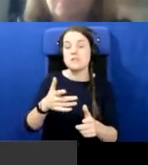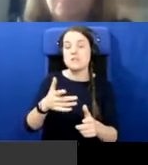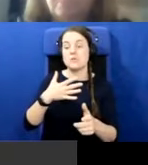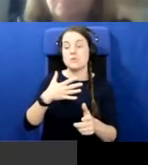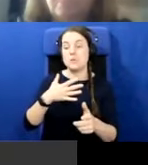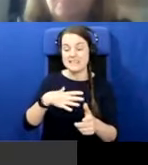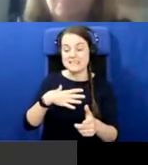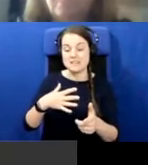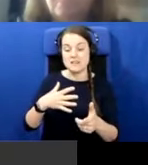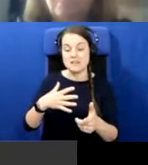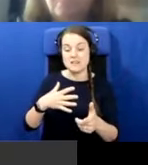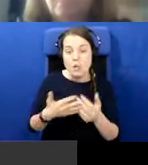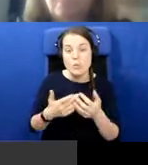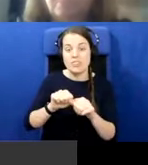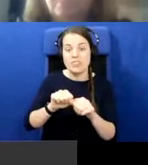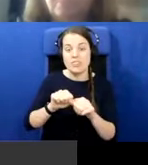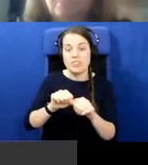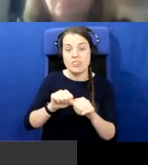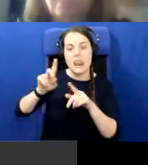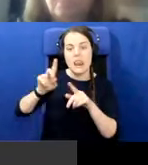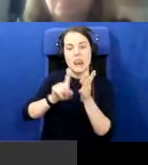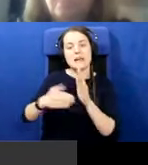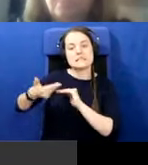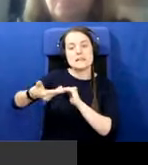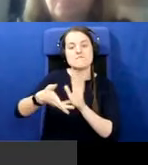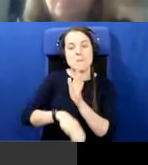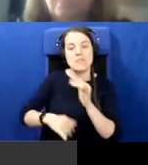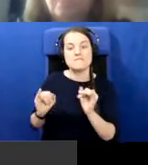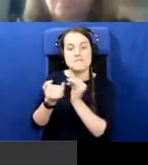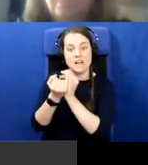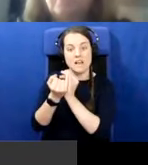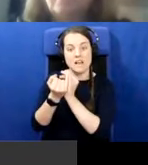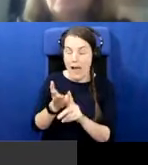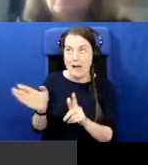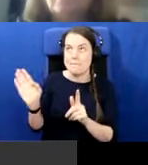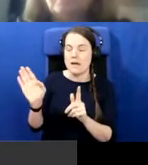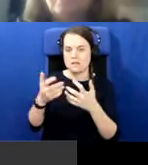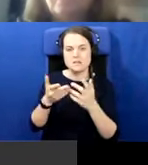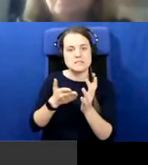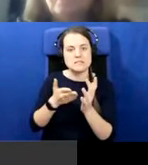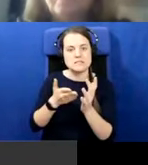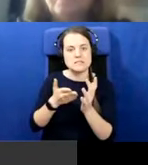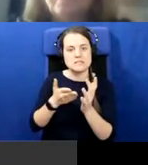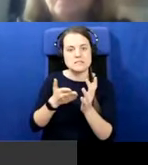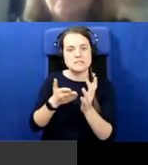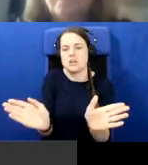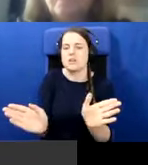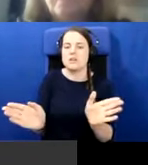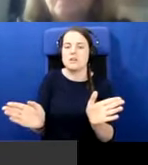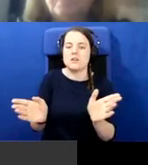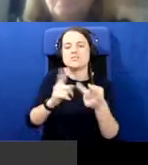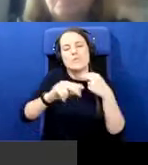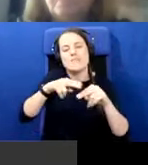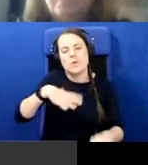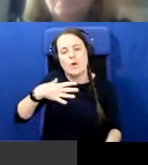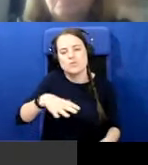division and cultural division, cultural identity division. And if you want to address that, if you want to make this, you know, to make a